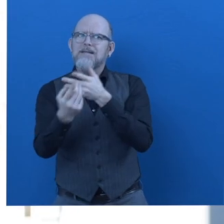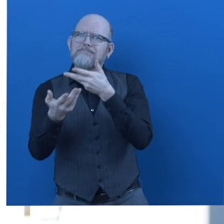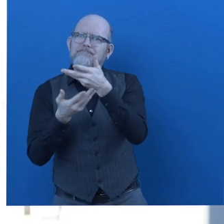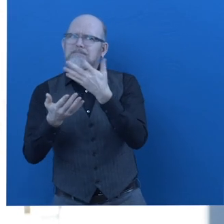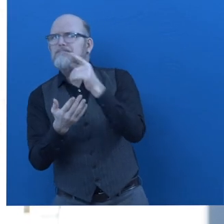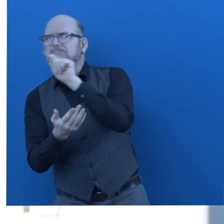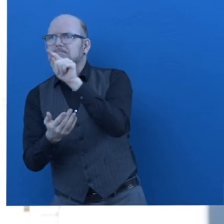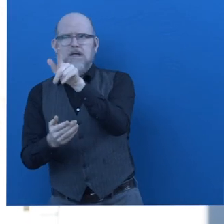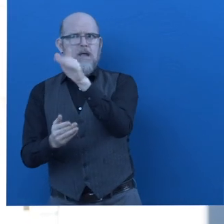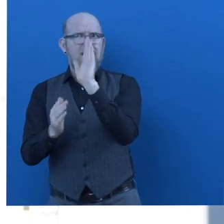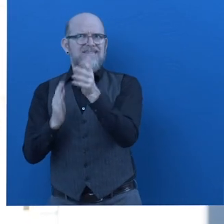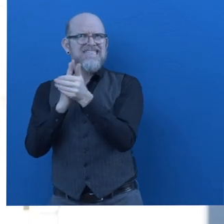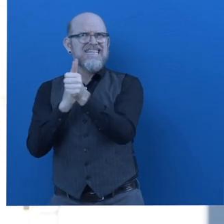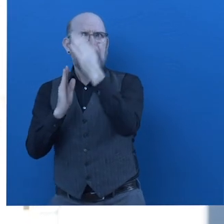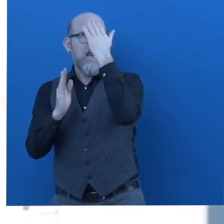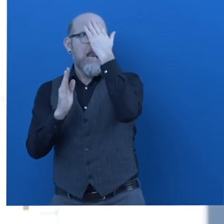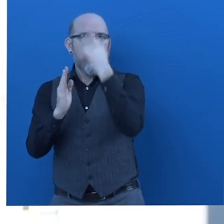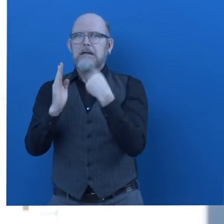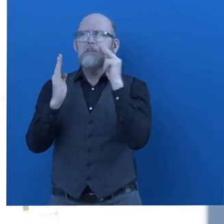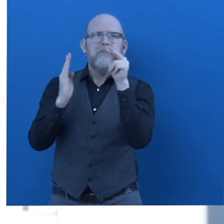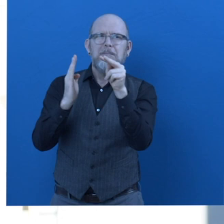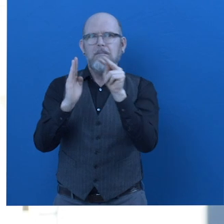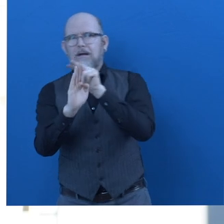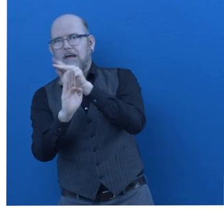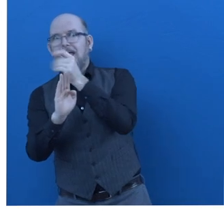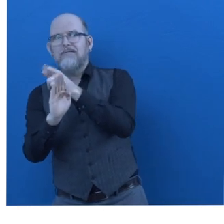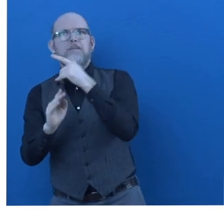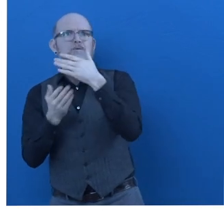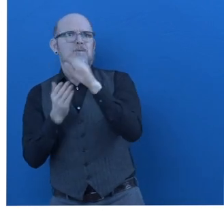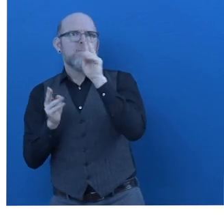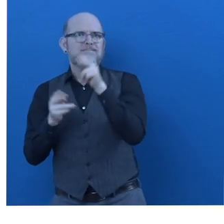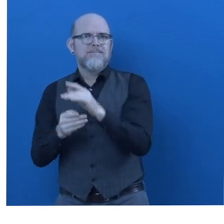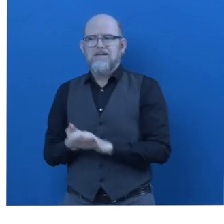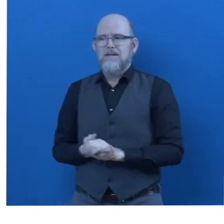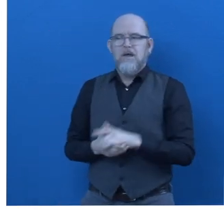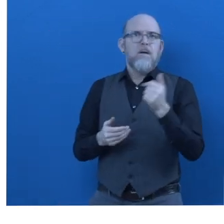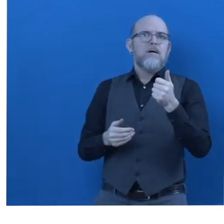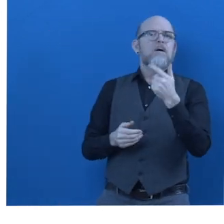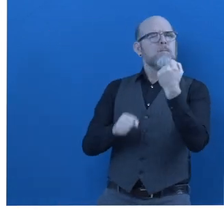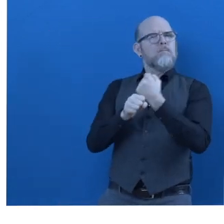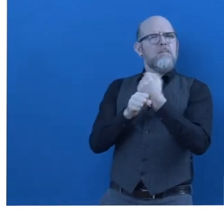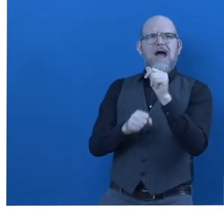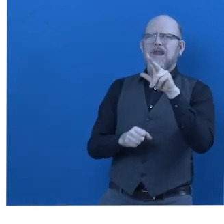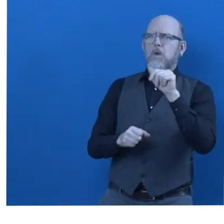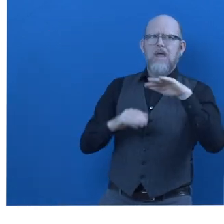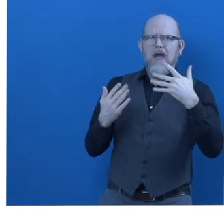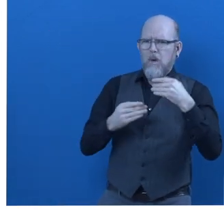the hidden skills and the real talents that people have that we often don't know about. How does Avalon Employment work?